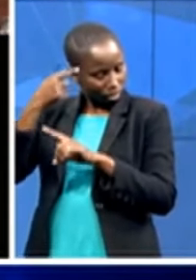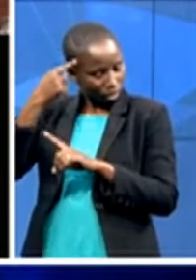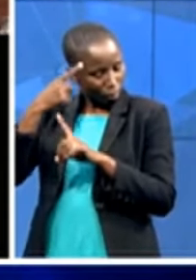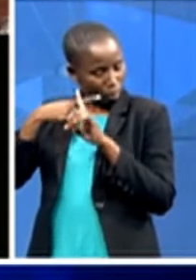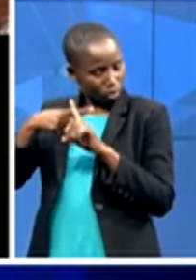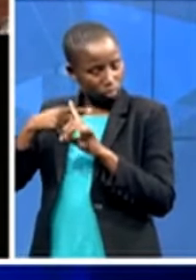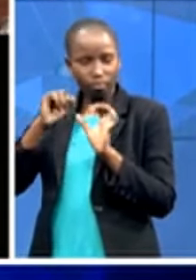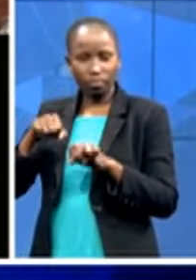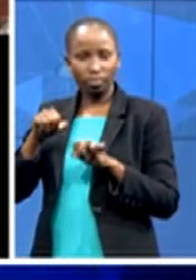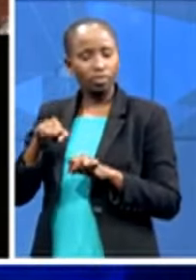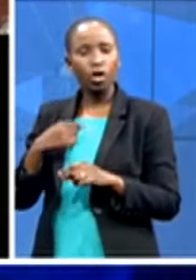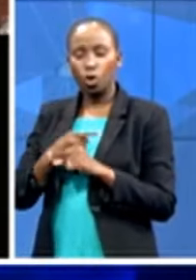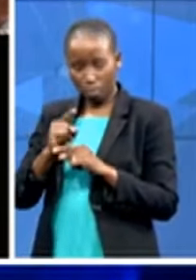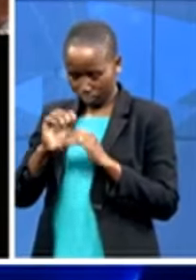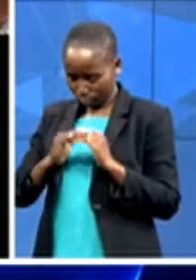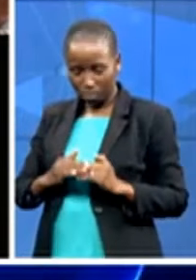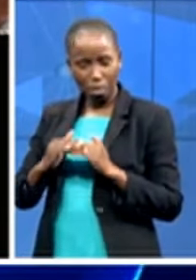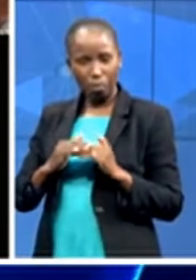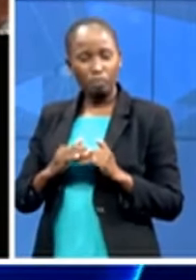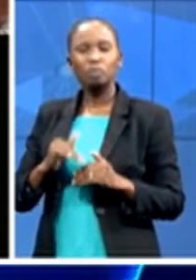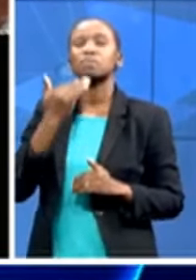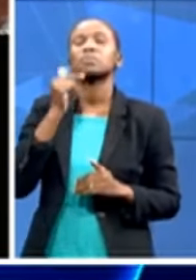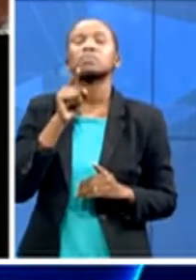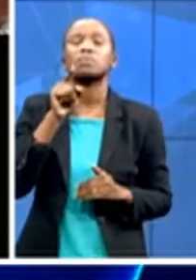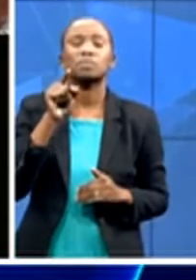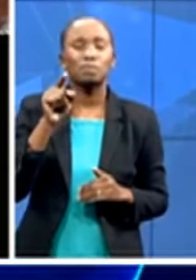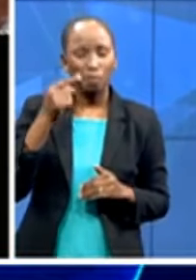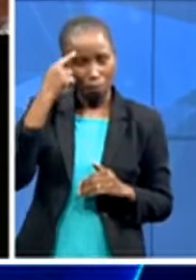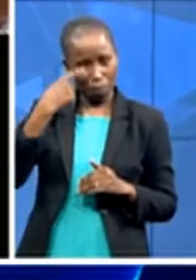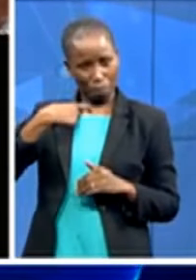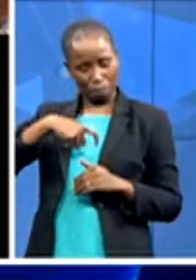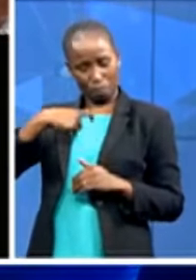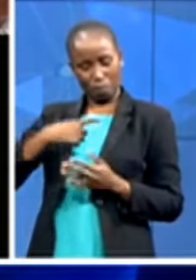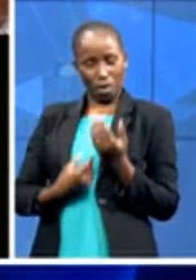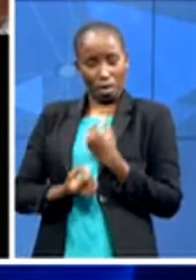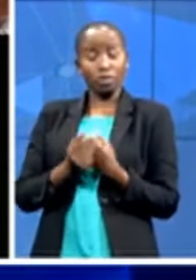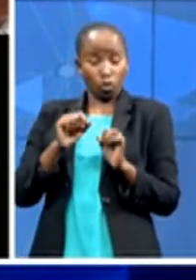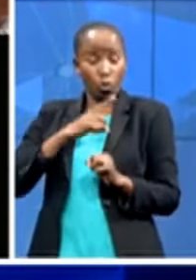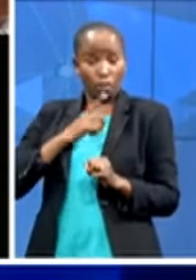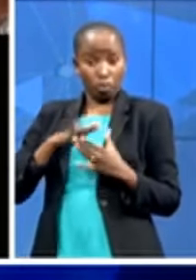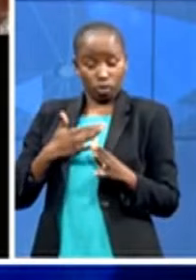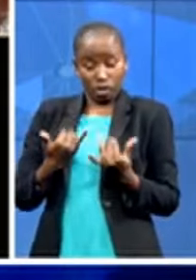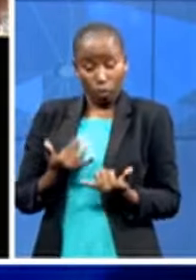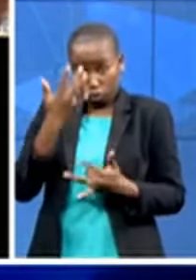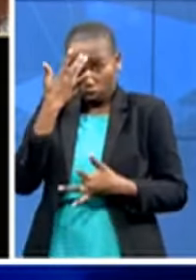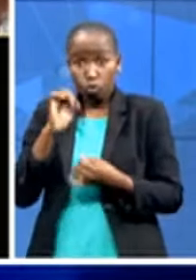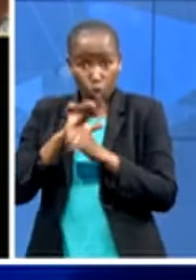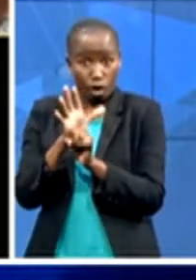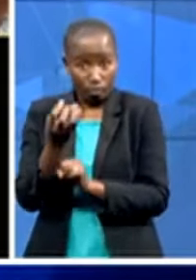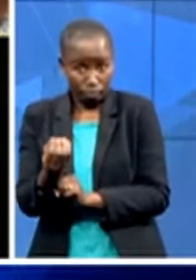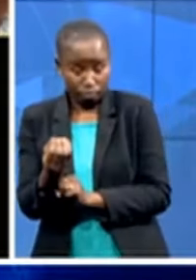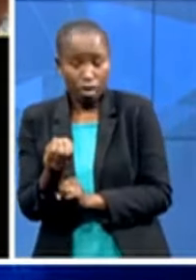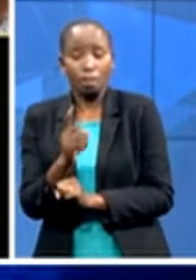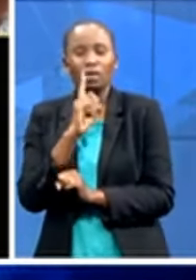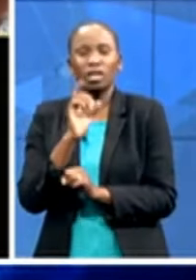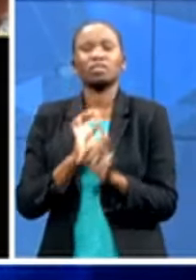just give us your personal account i think it's important coming from a professional such as yourself it's been very interesting